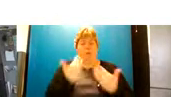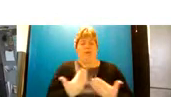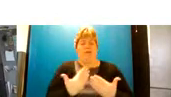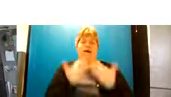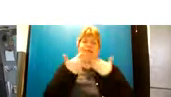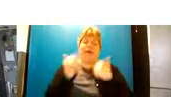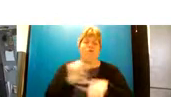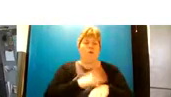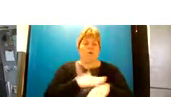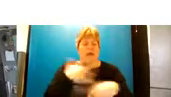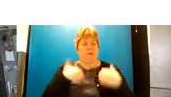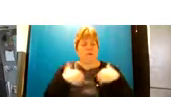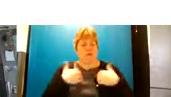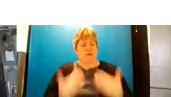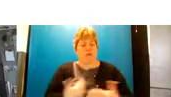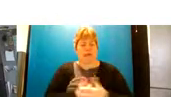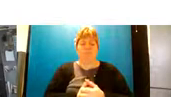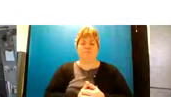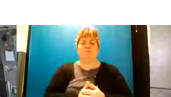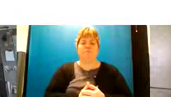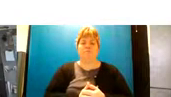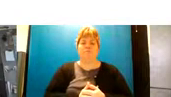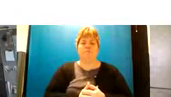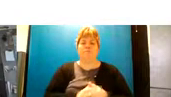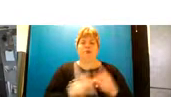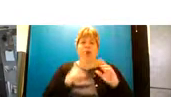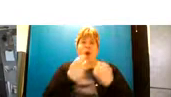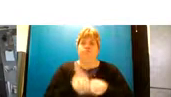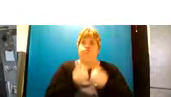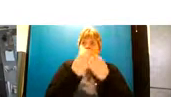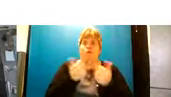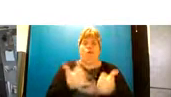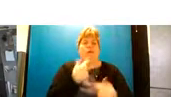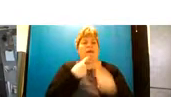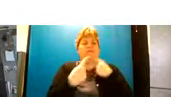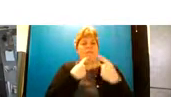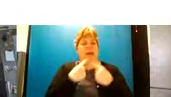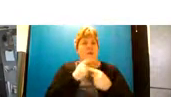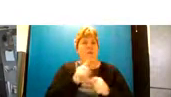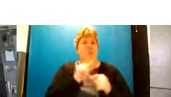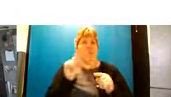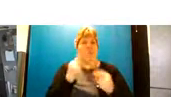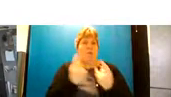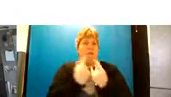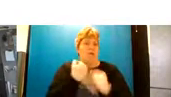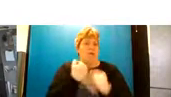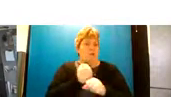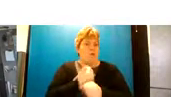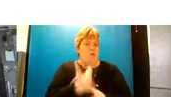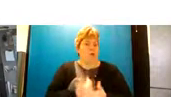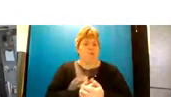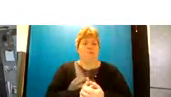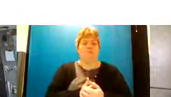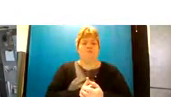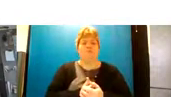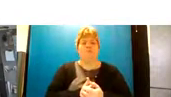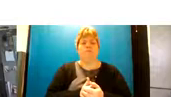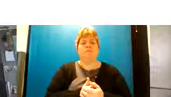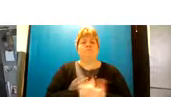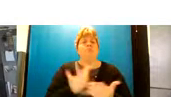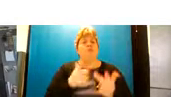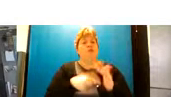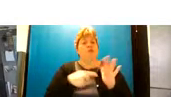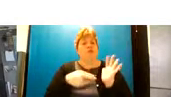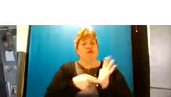time and interest in this um we hope to give you some good information about some of the things that we're up to um so as jen